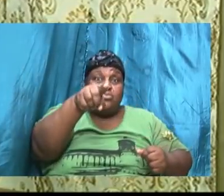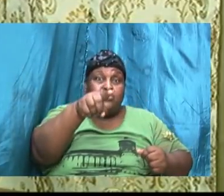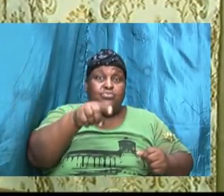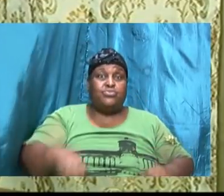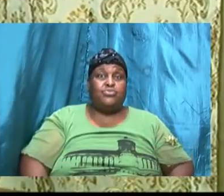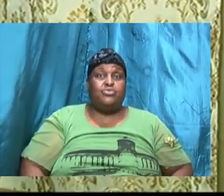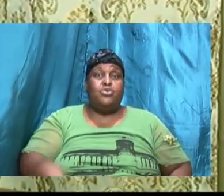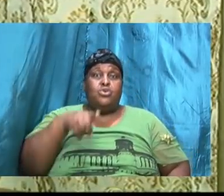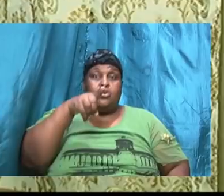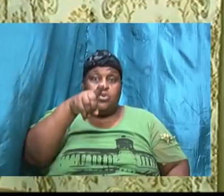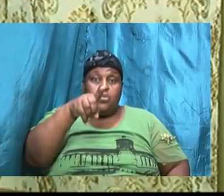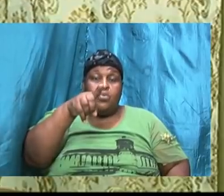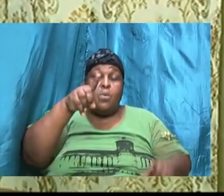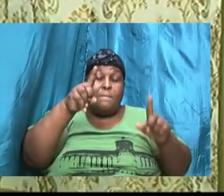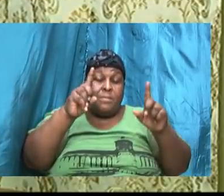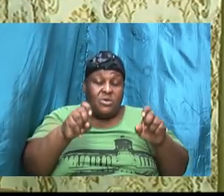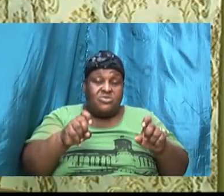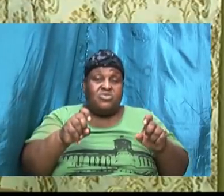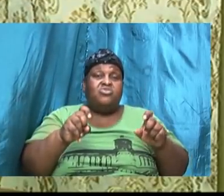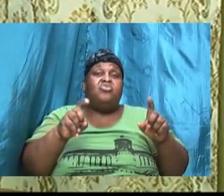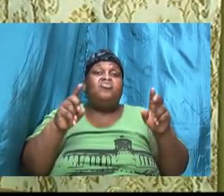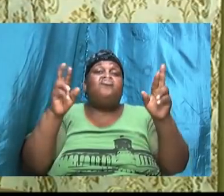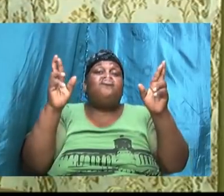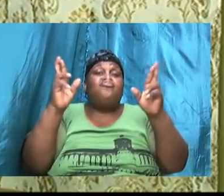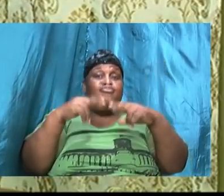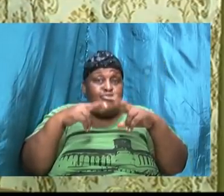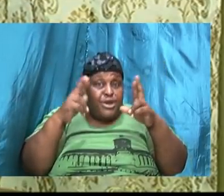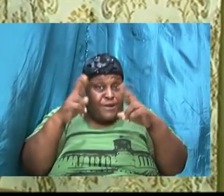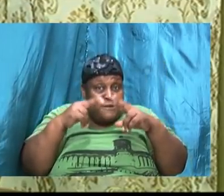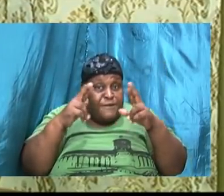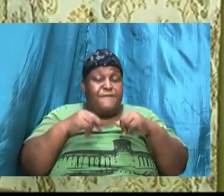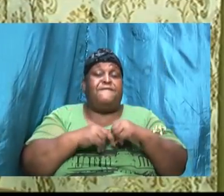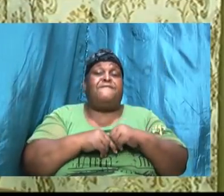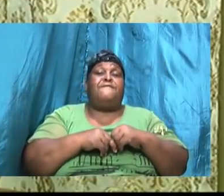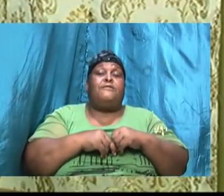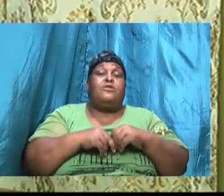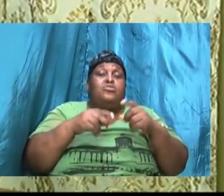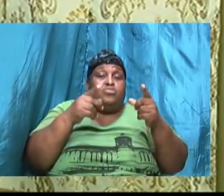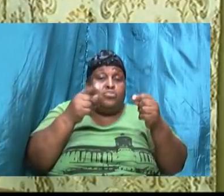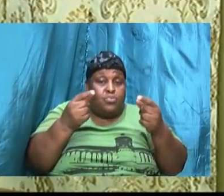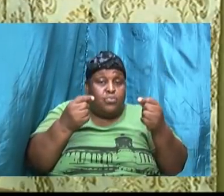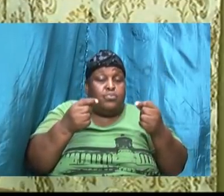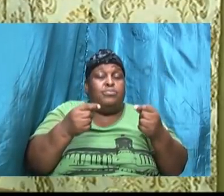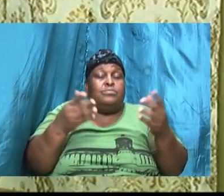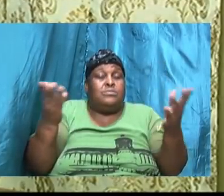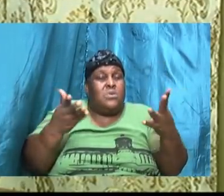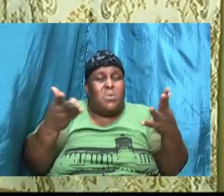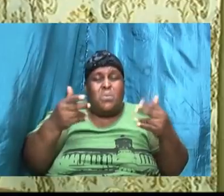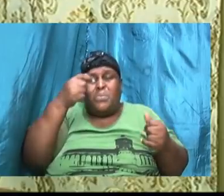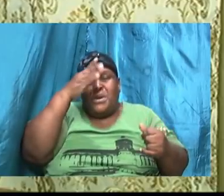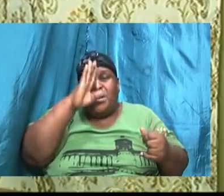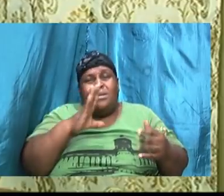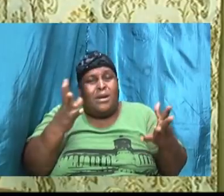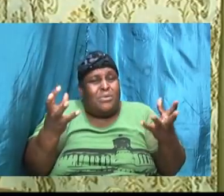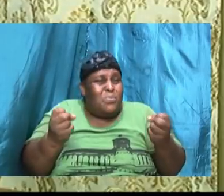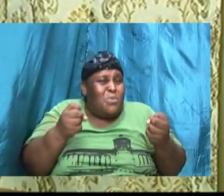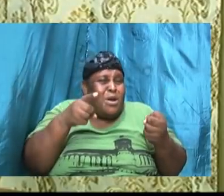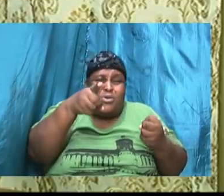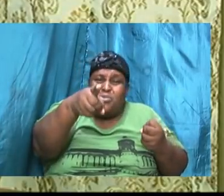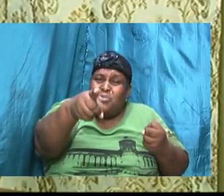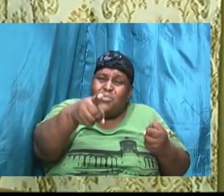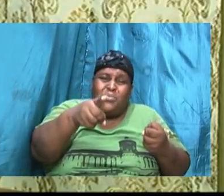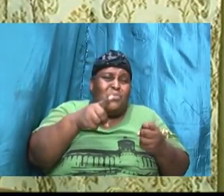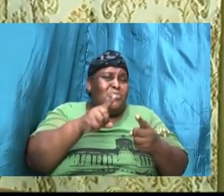on this you must be committed to doing whatever it is that he wants you to do or that he